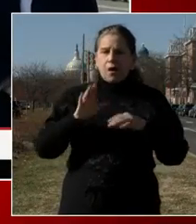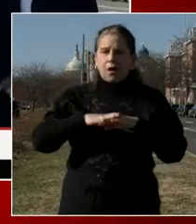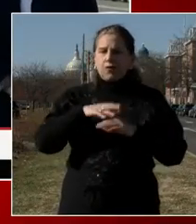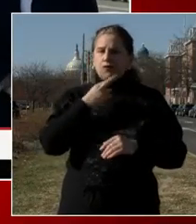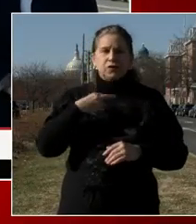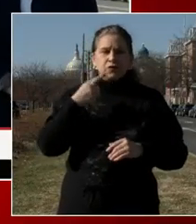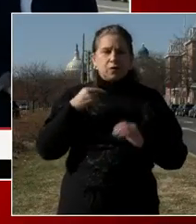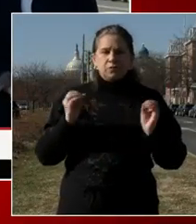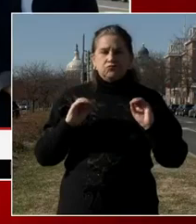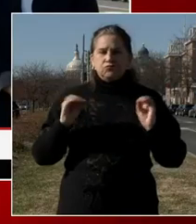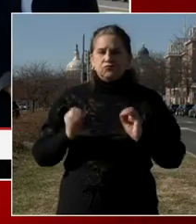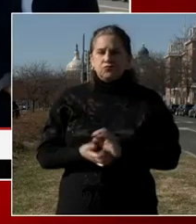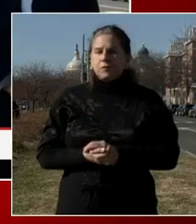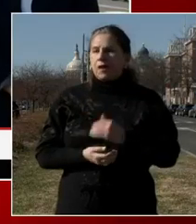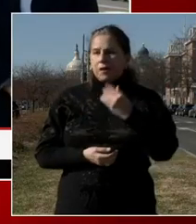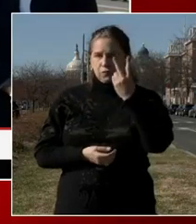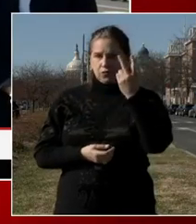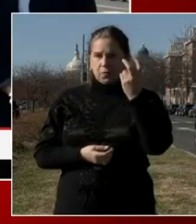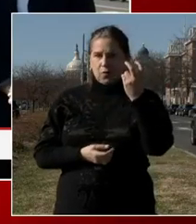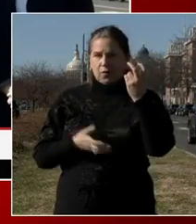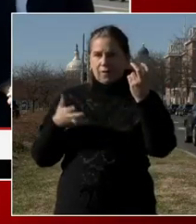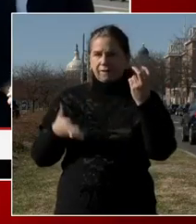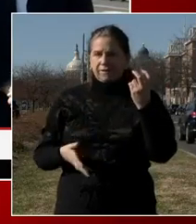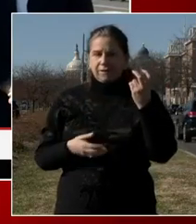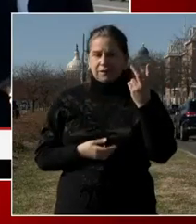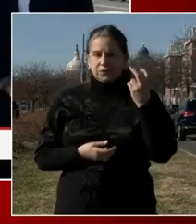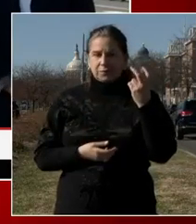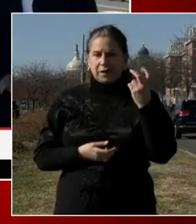Uh, we'll take two more Mark and then Elizabeth.